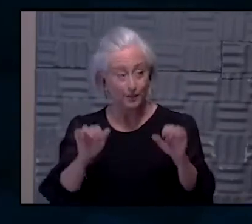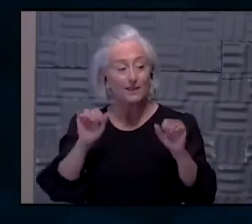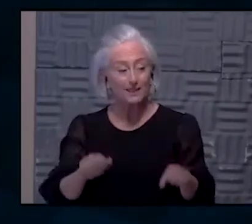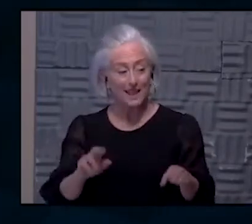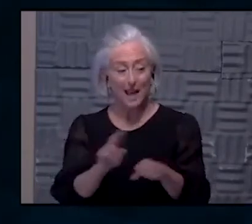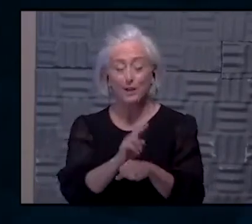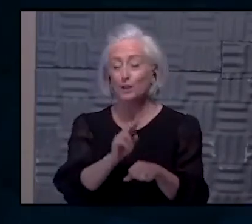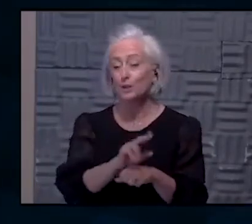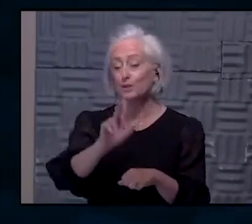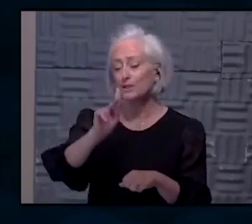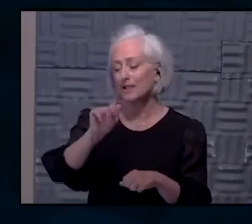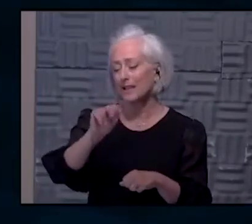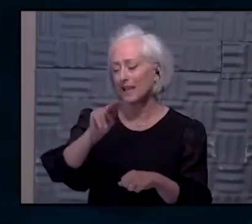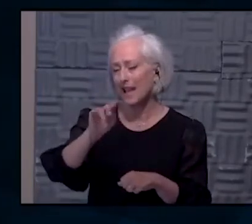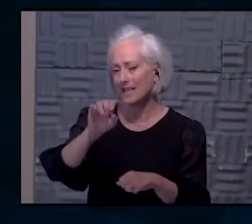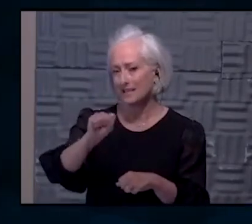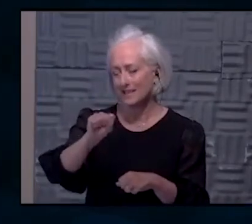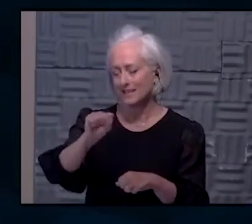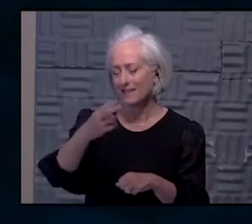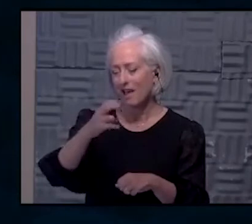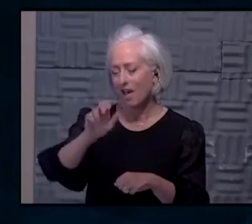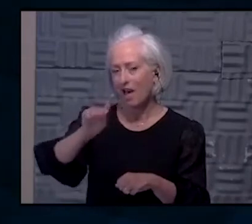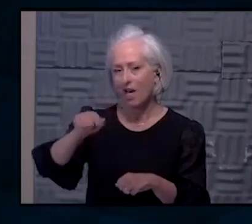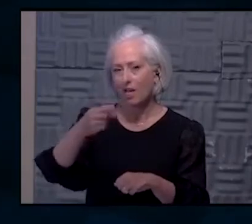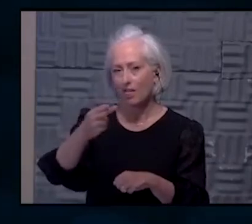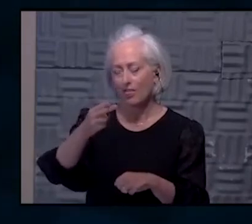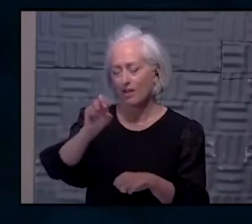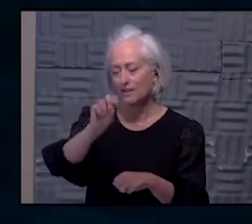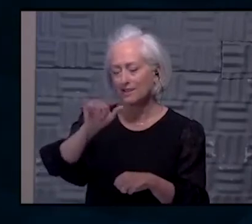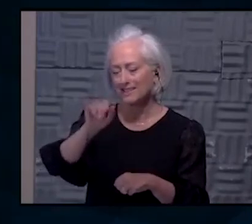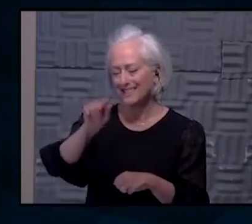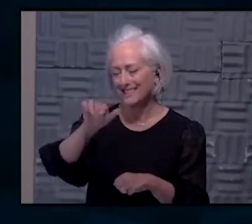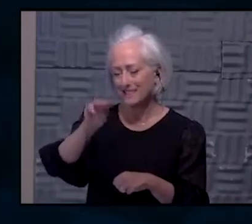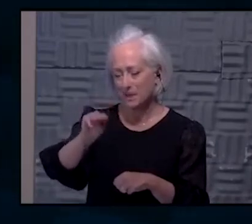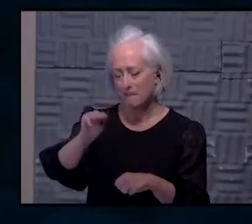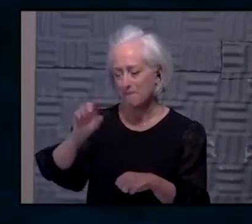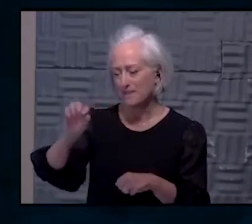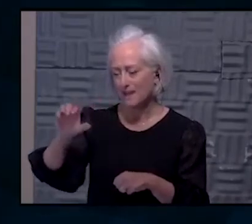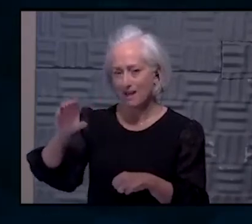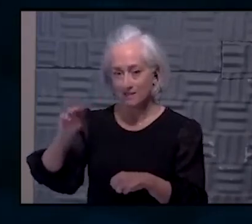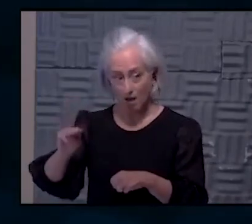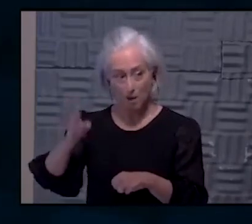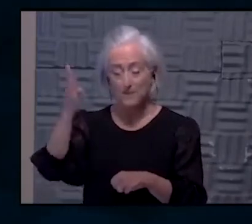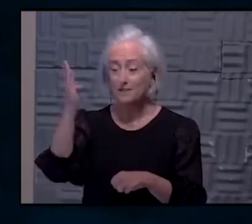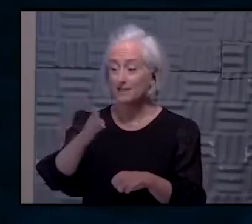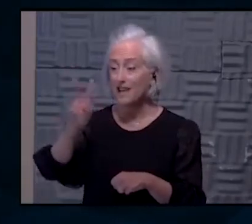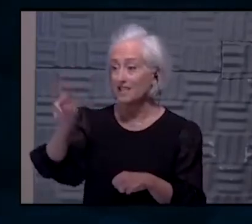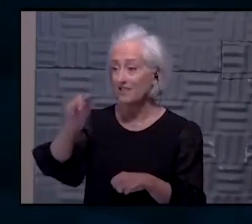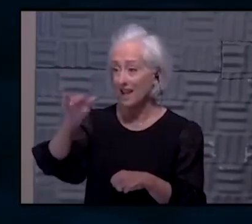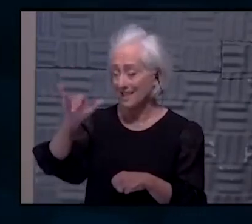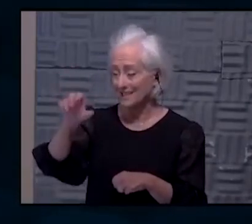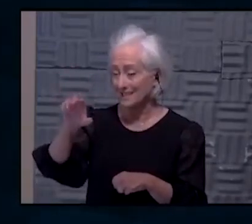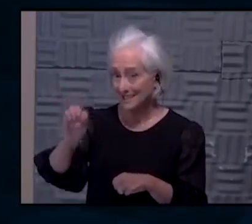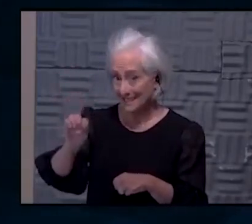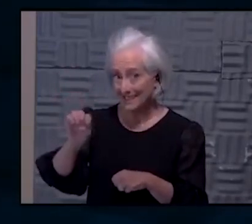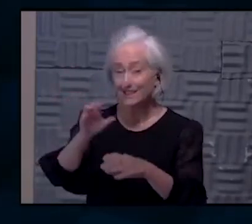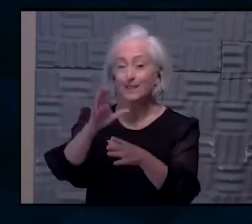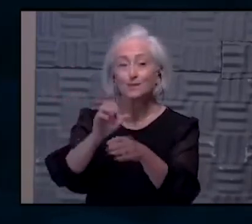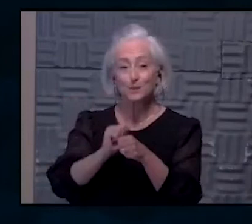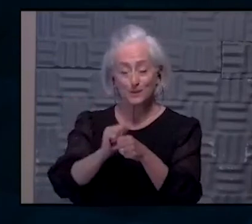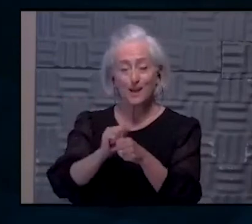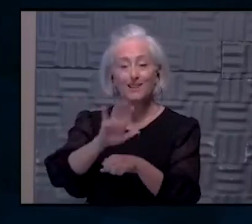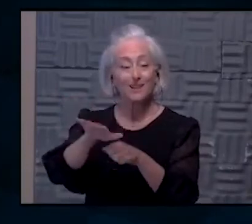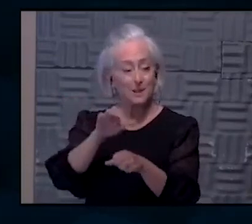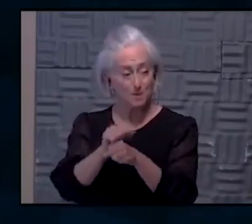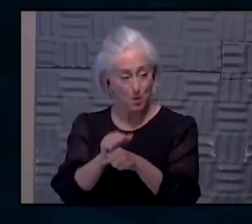vaccine or whomever. If you're not real internet savvy, and that's a lot of us, just call 913-588-1227. We're going to get you signed